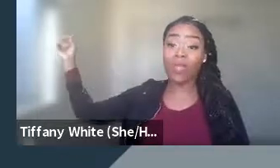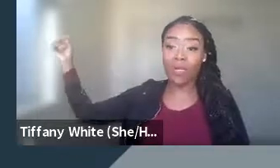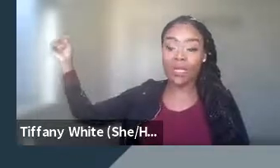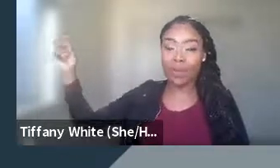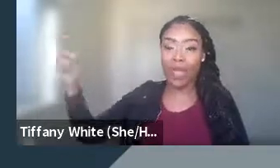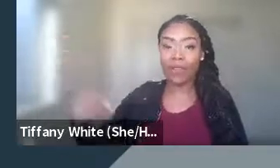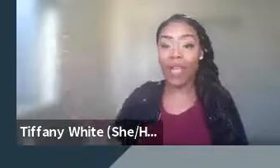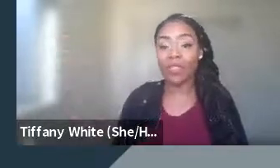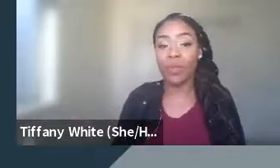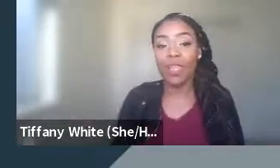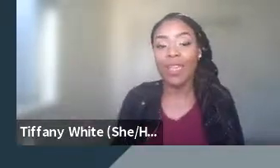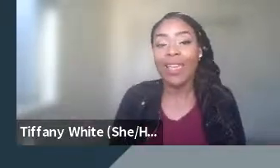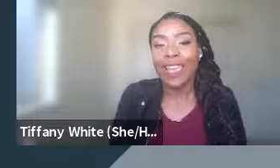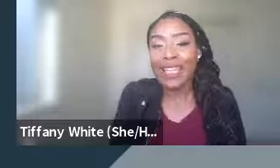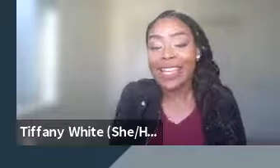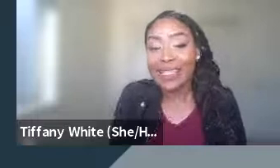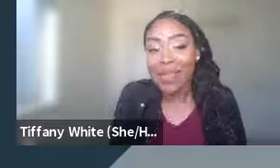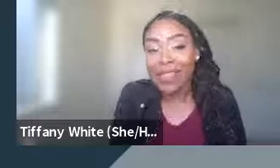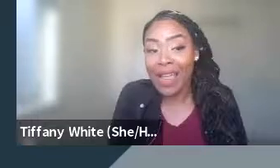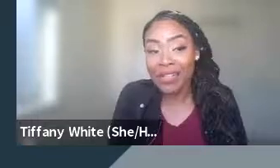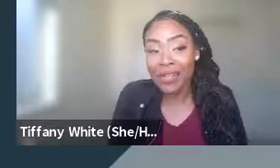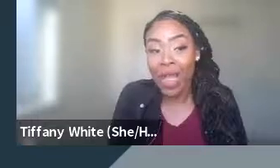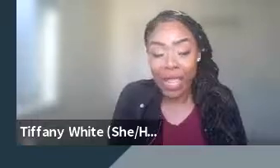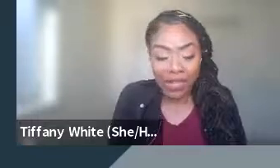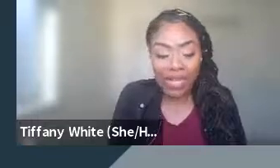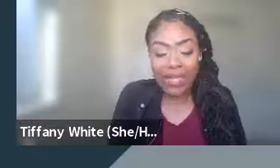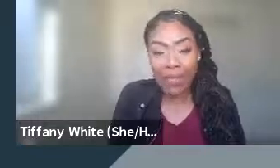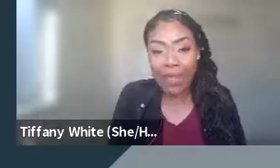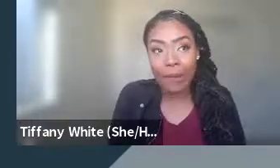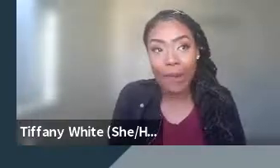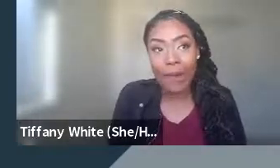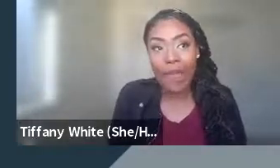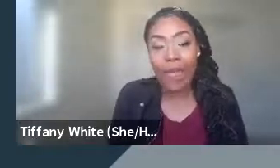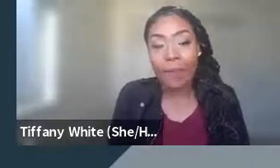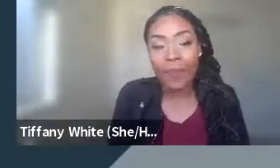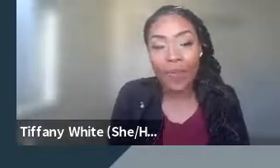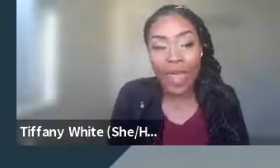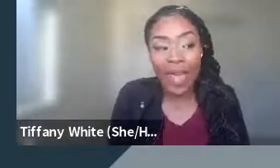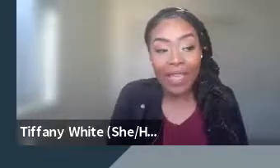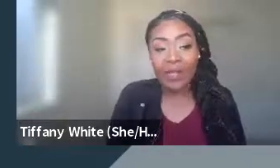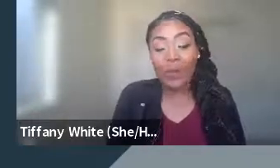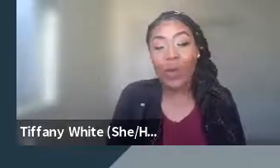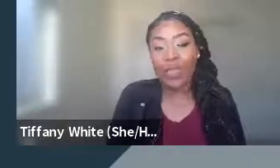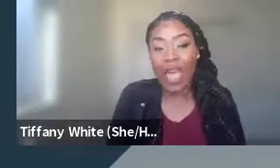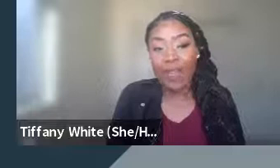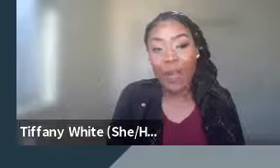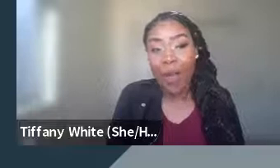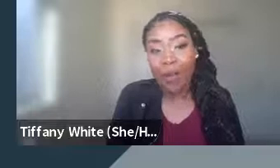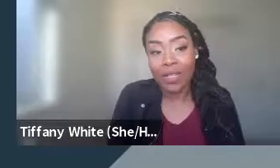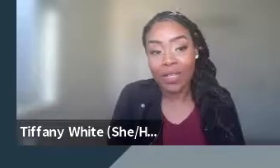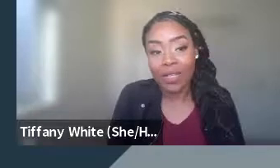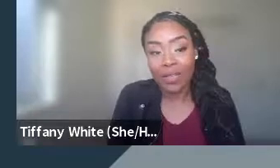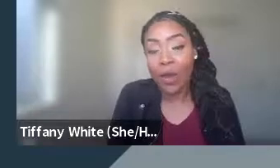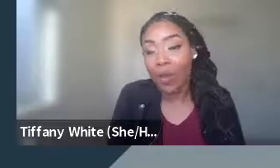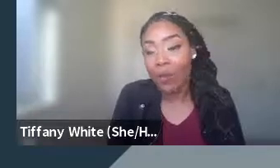if you allow them to sit in the back of the classroom. Is that something that I should, is that something that is worth having a